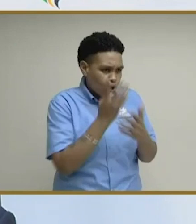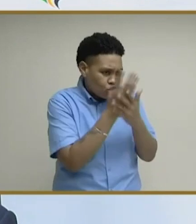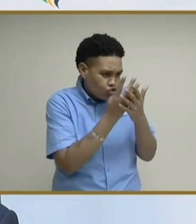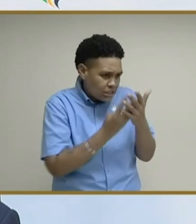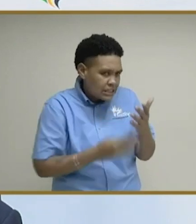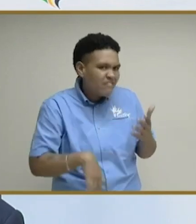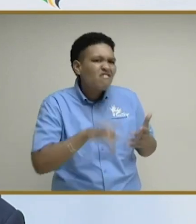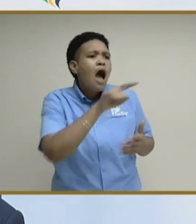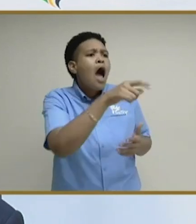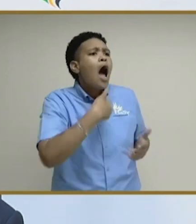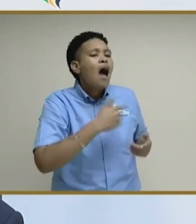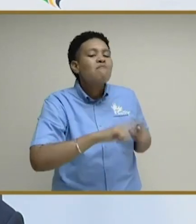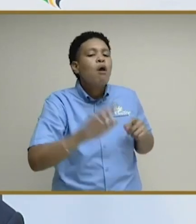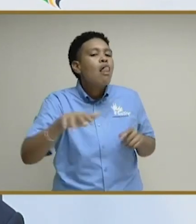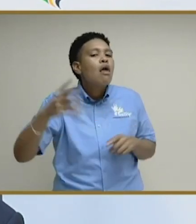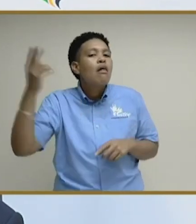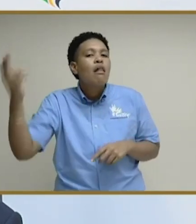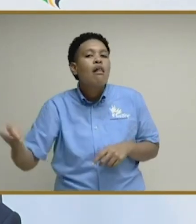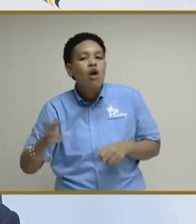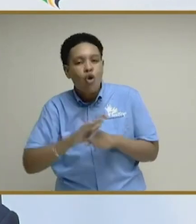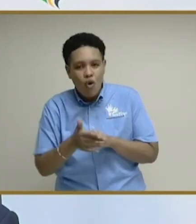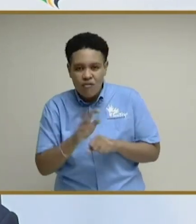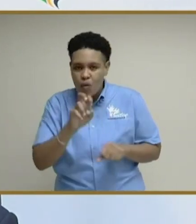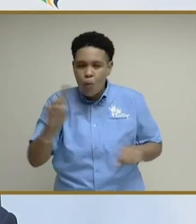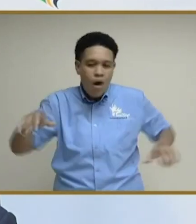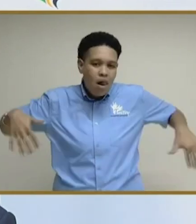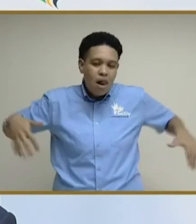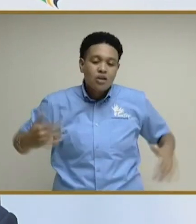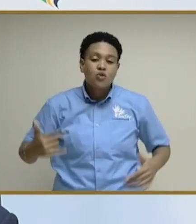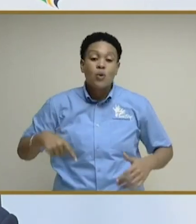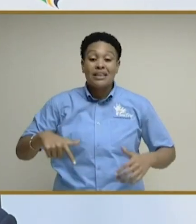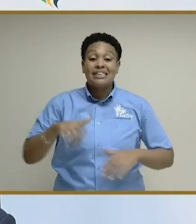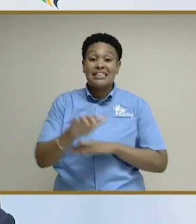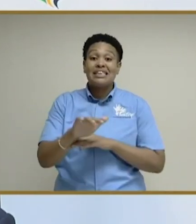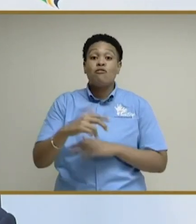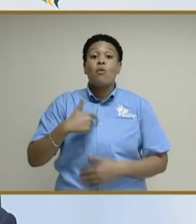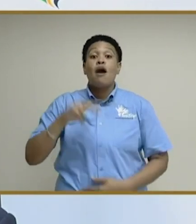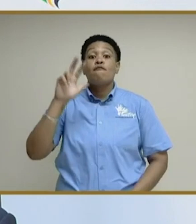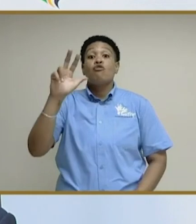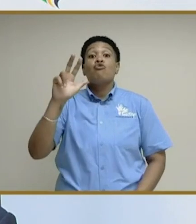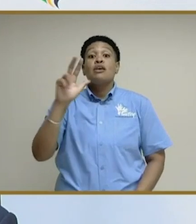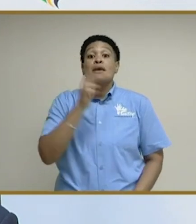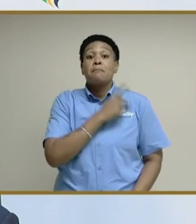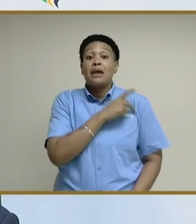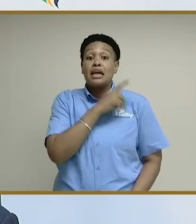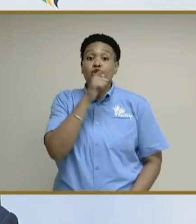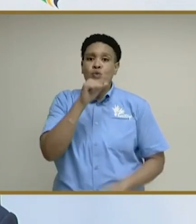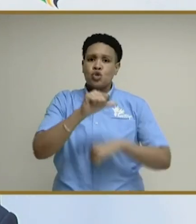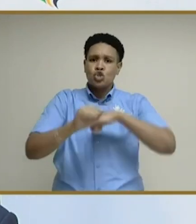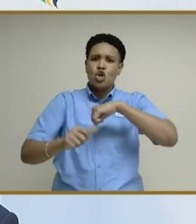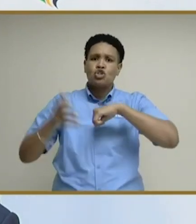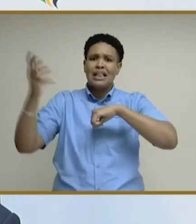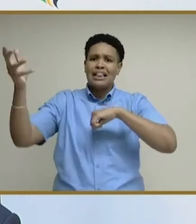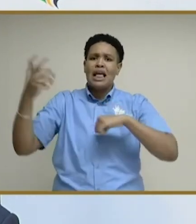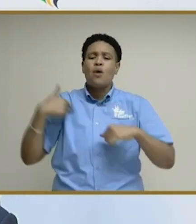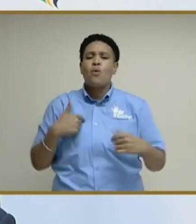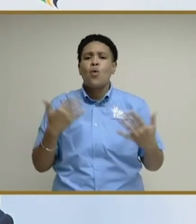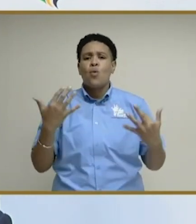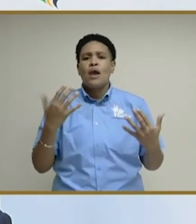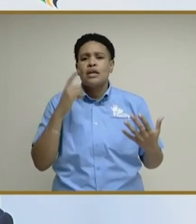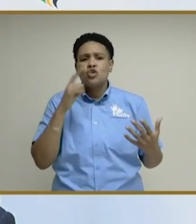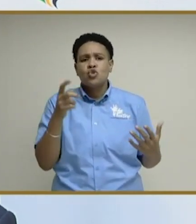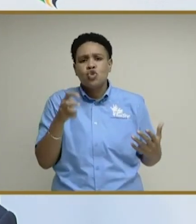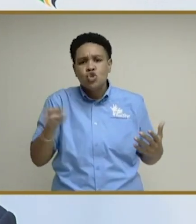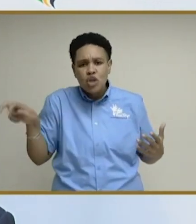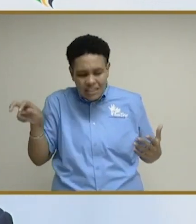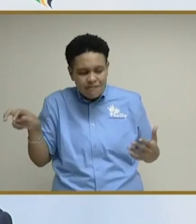tool. And so this evening, we have three patients on the surgical wards that we are waiting to